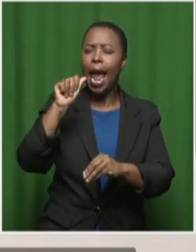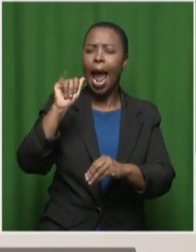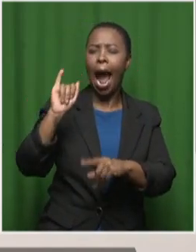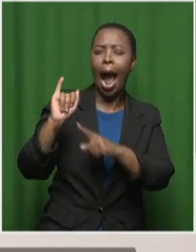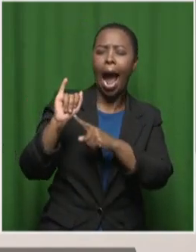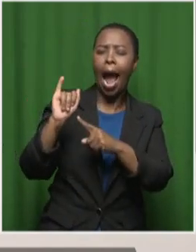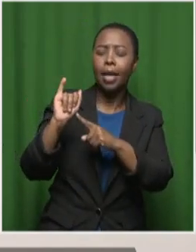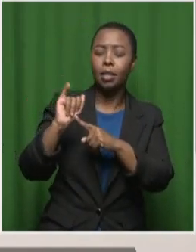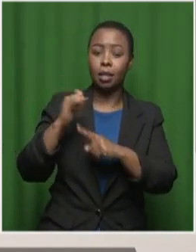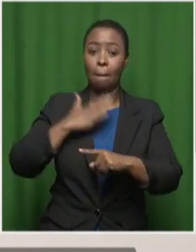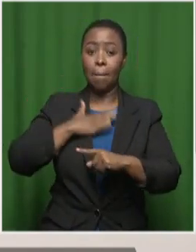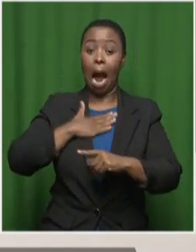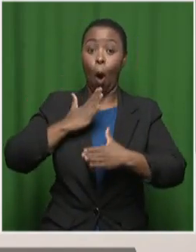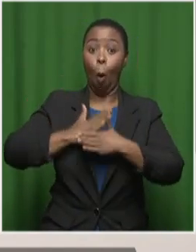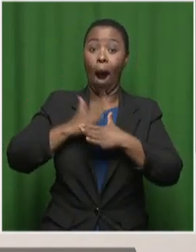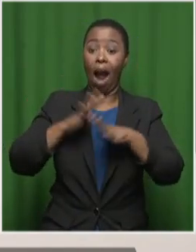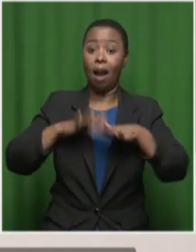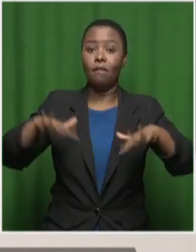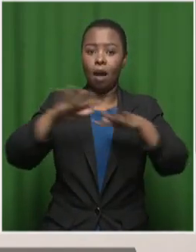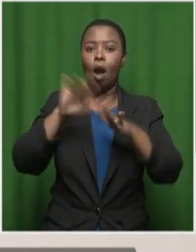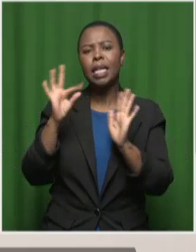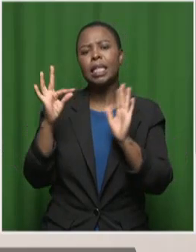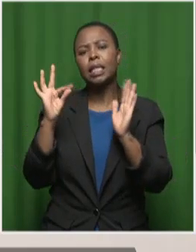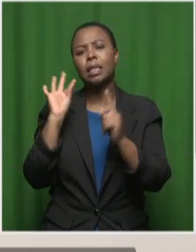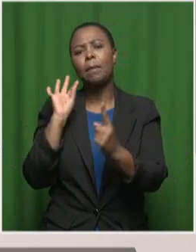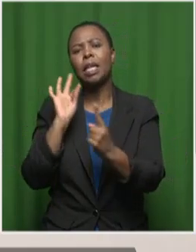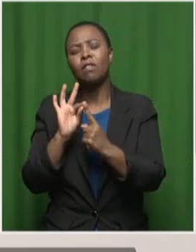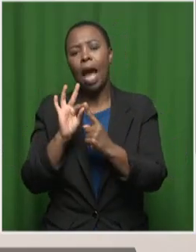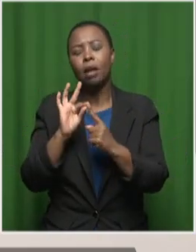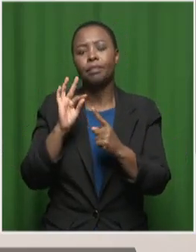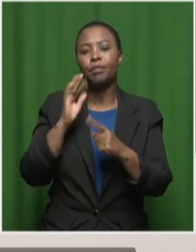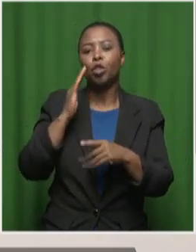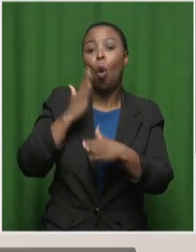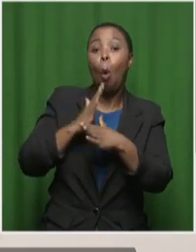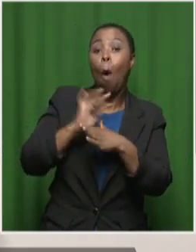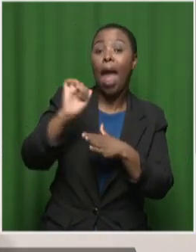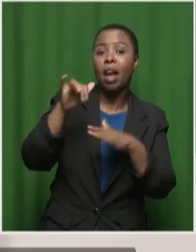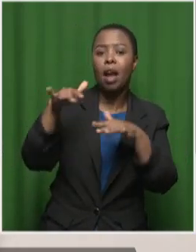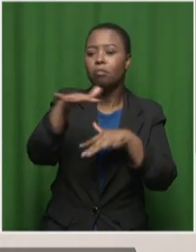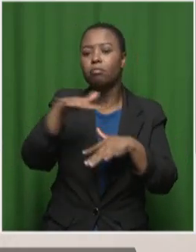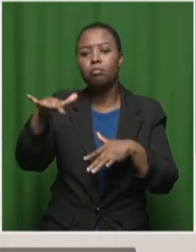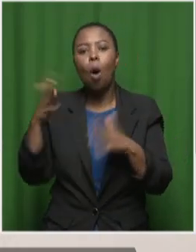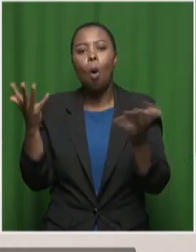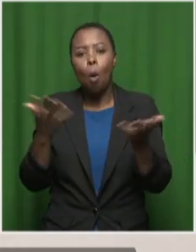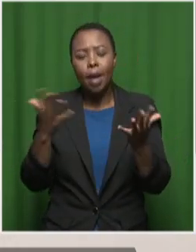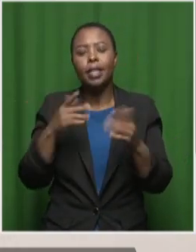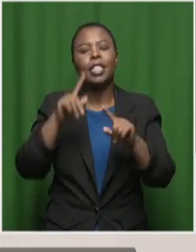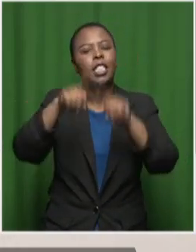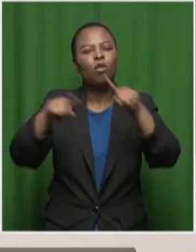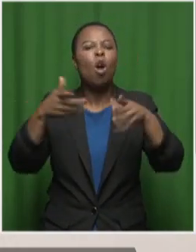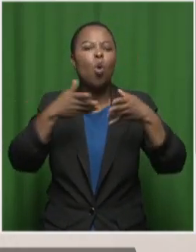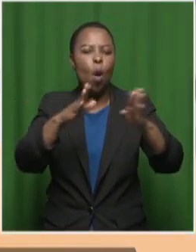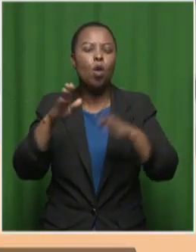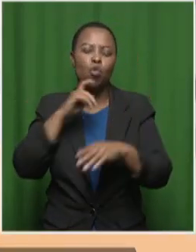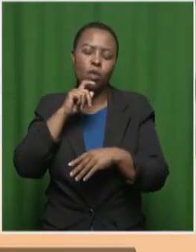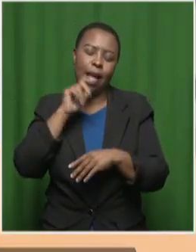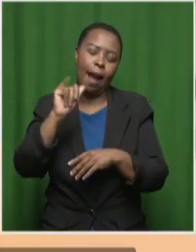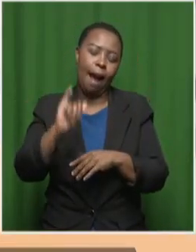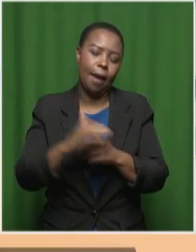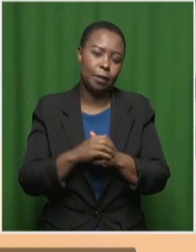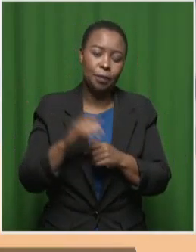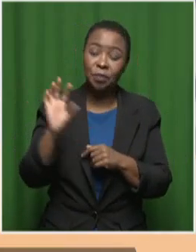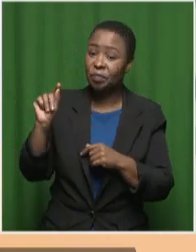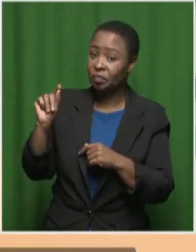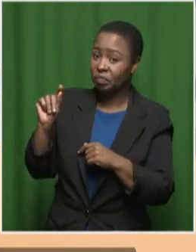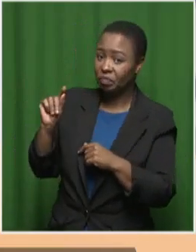in my field? And you can specify what your field of interest is because every field of interest has a different way of using AI. Right, right. Now, Arthur,